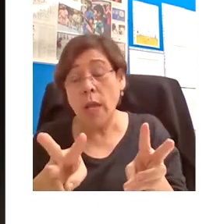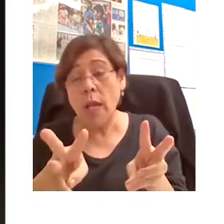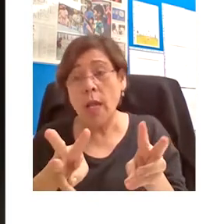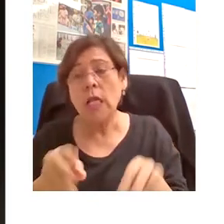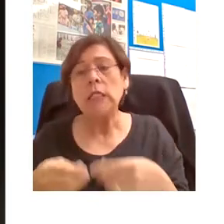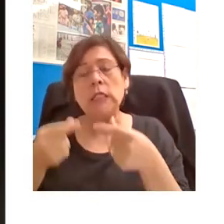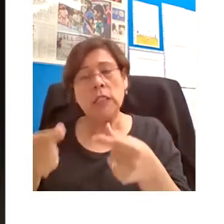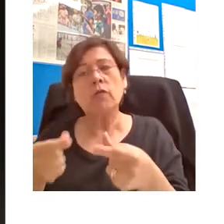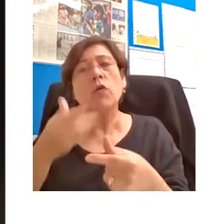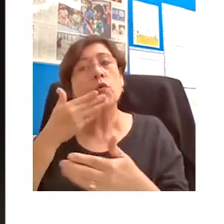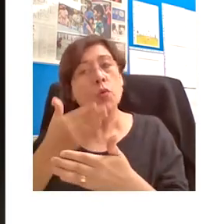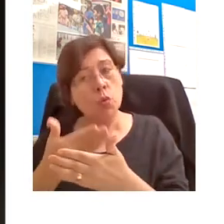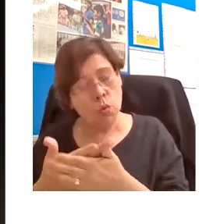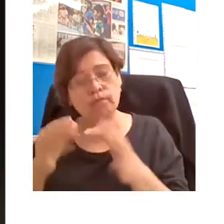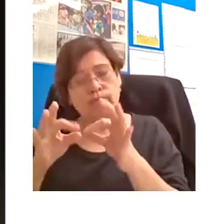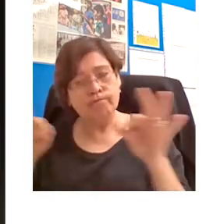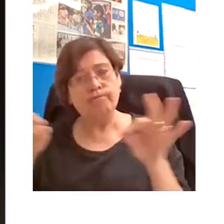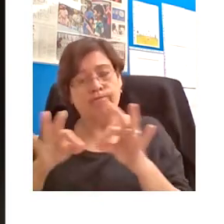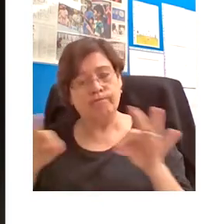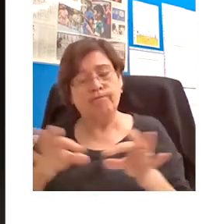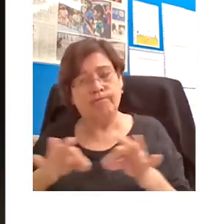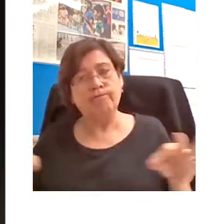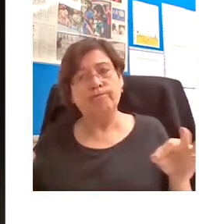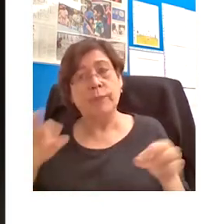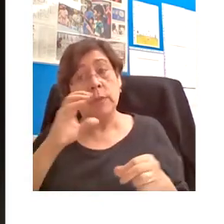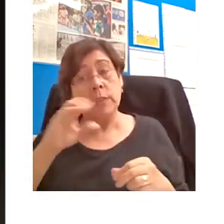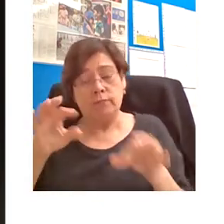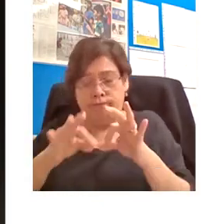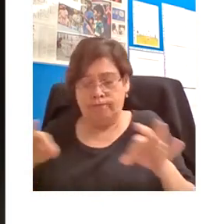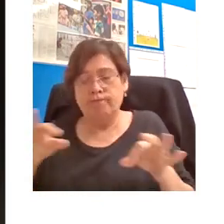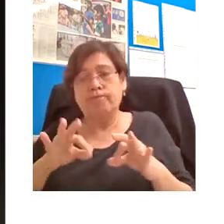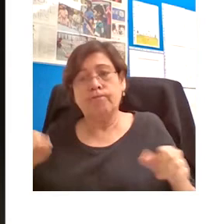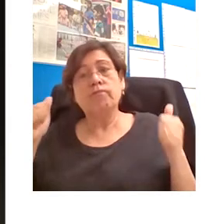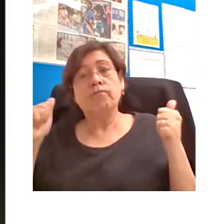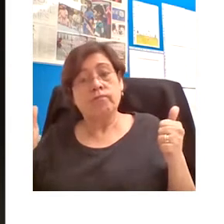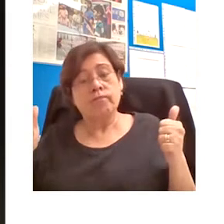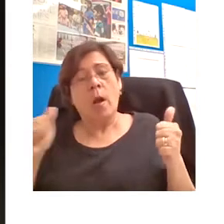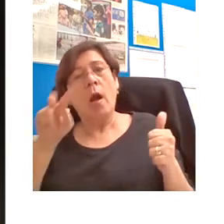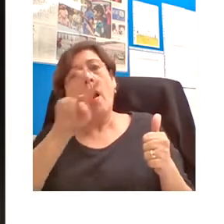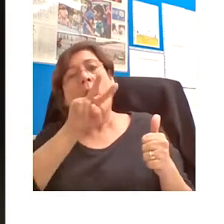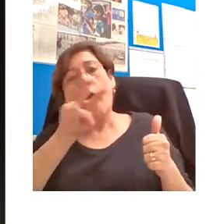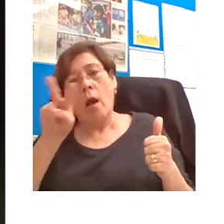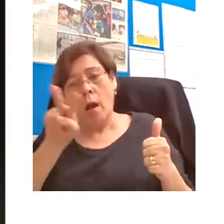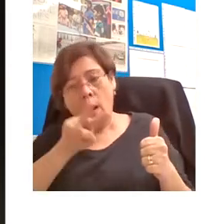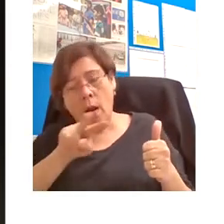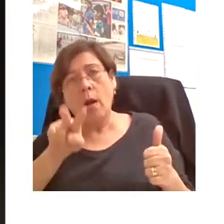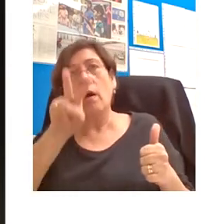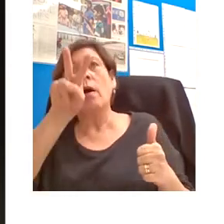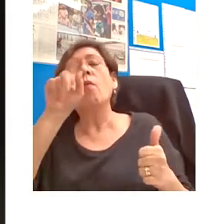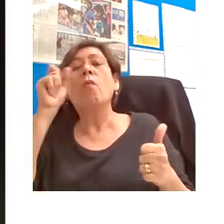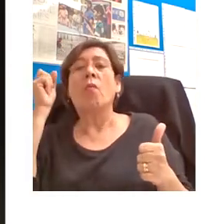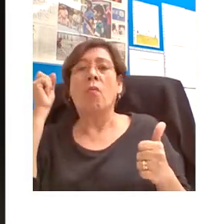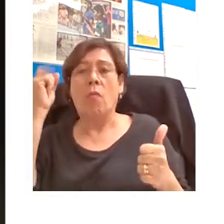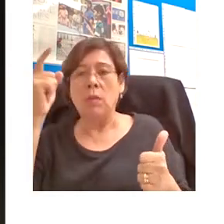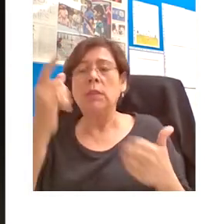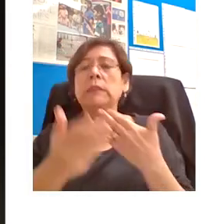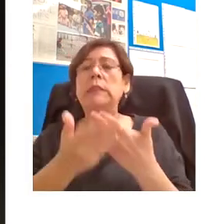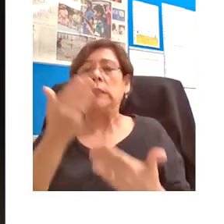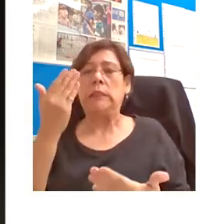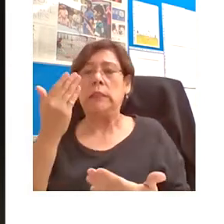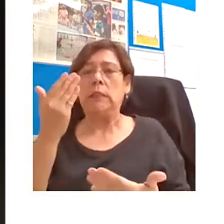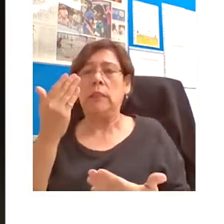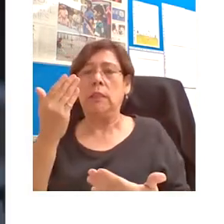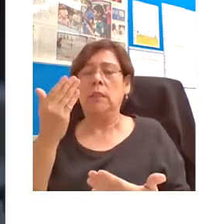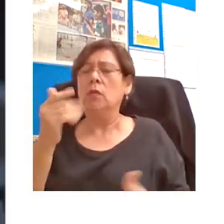appropriate commentary and annotations, which are kind of the glue which holds the whole thing together. Now, this is not of course a purely